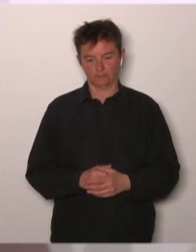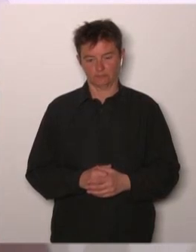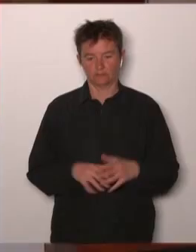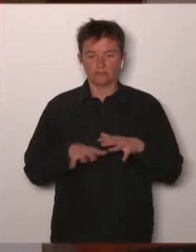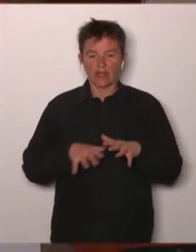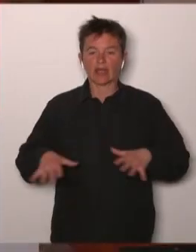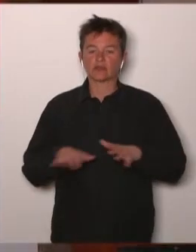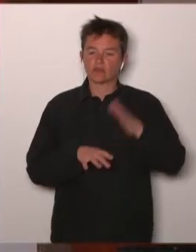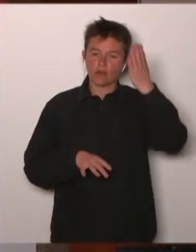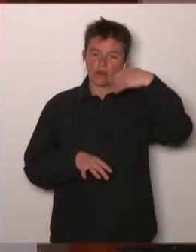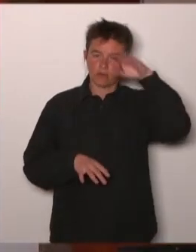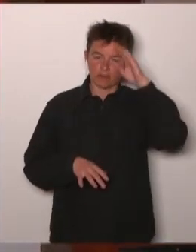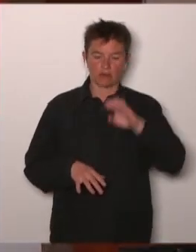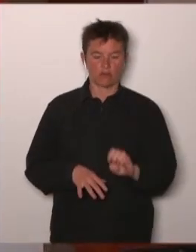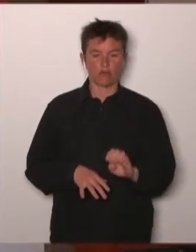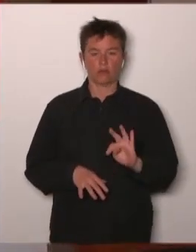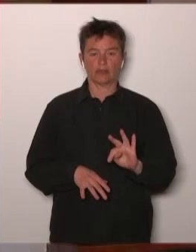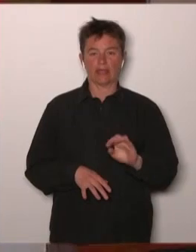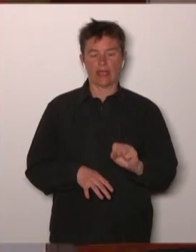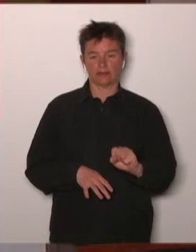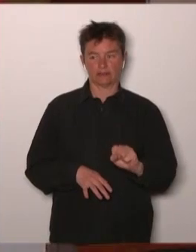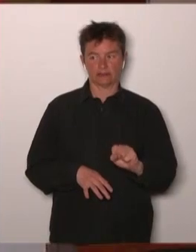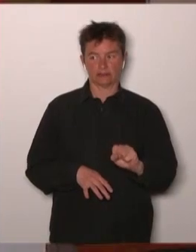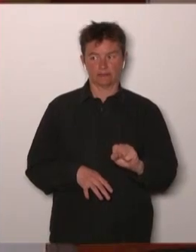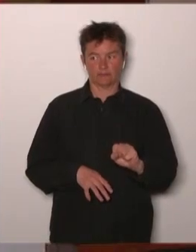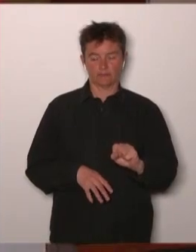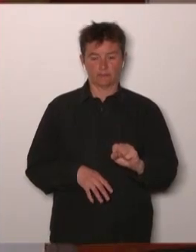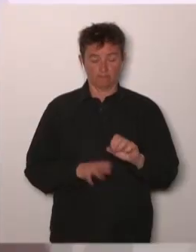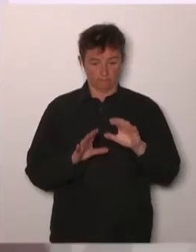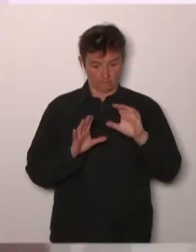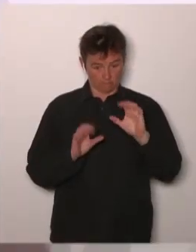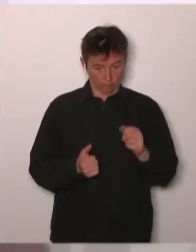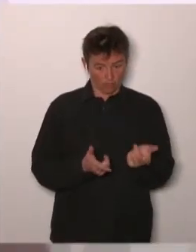opportunities to see how we can address that with the with the country